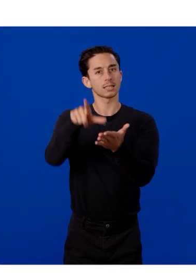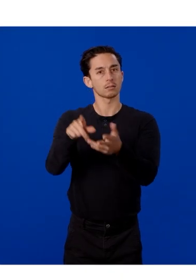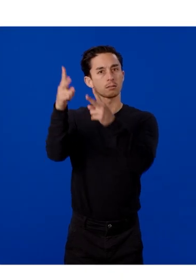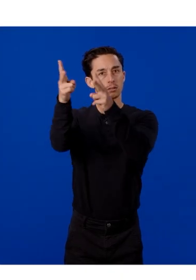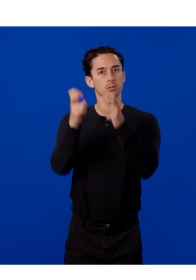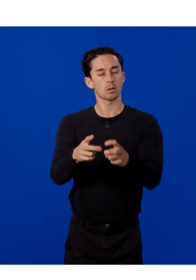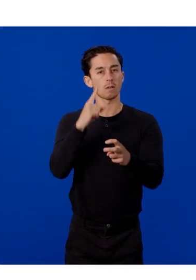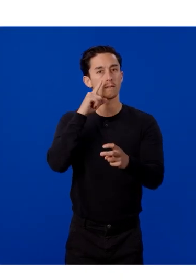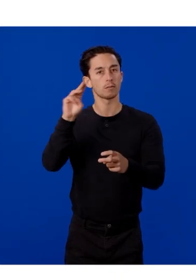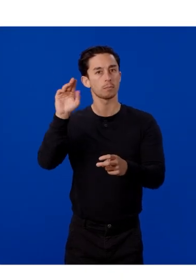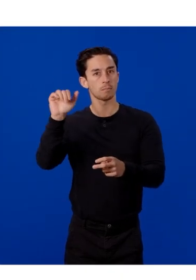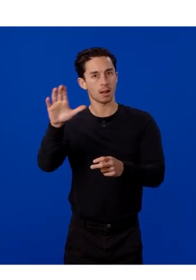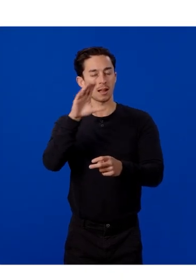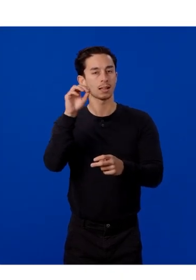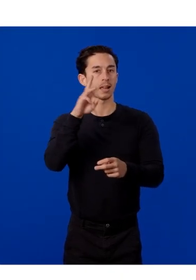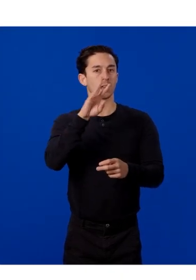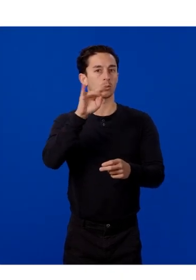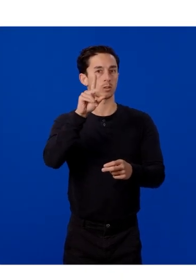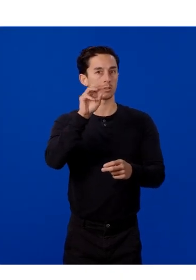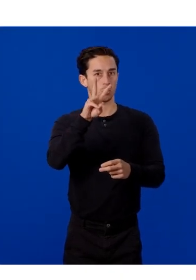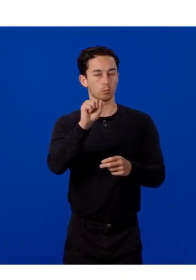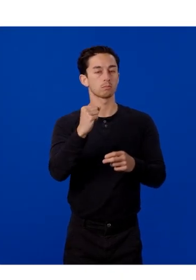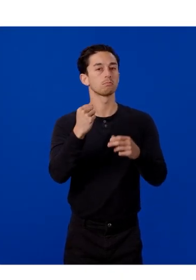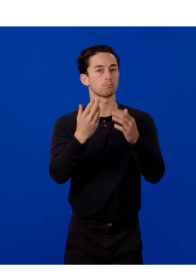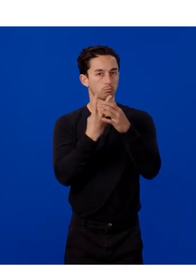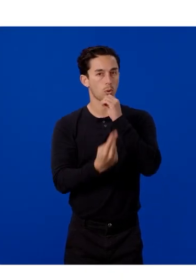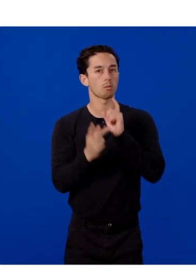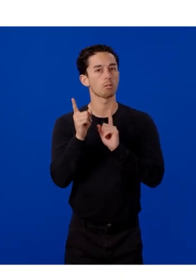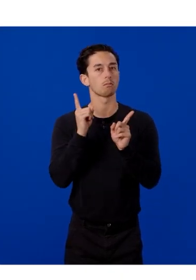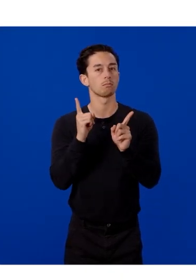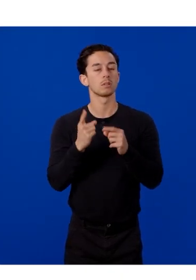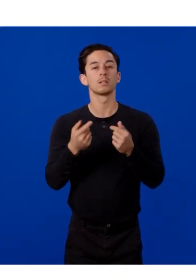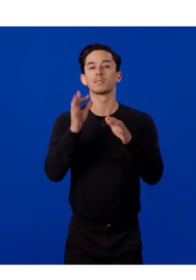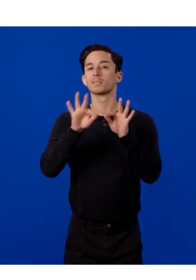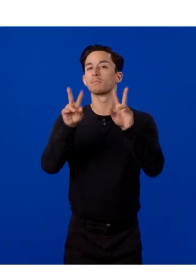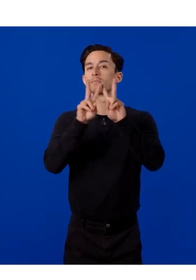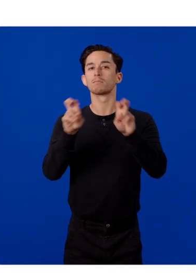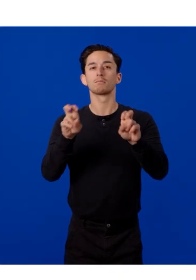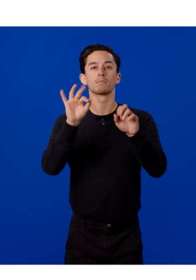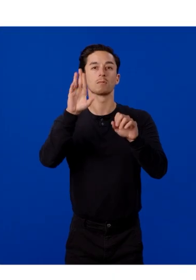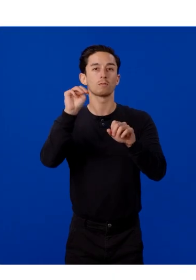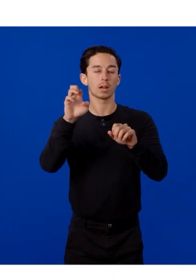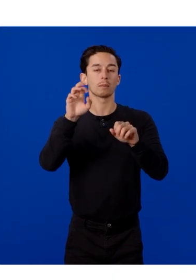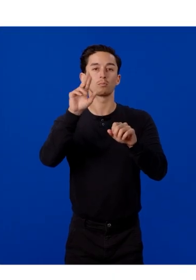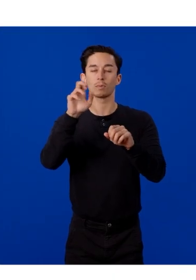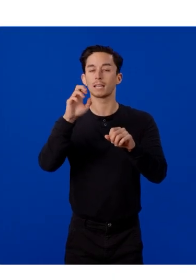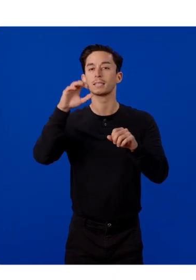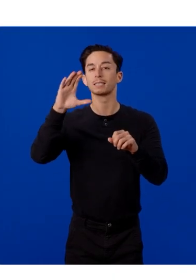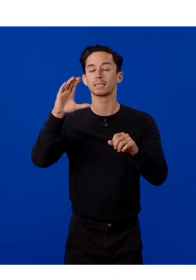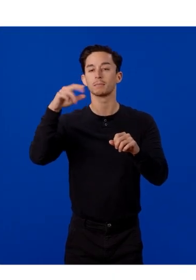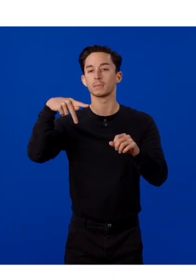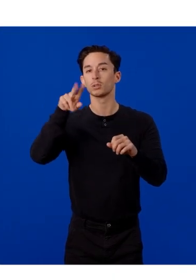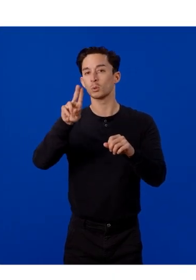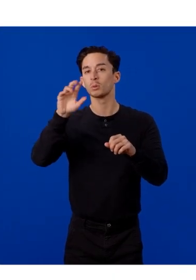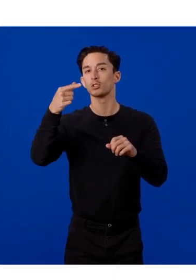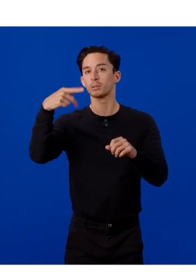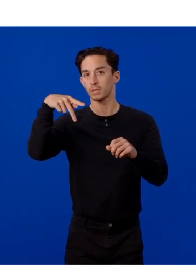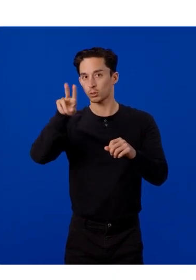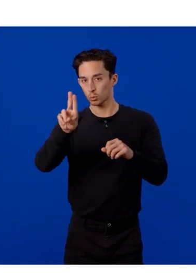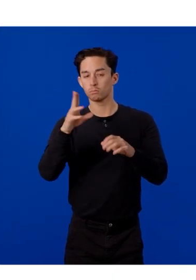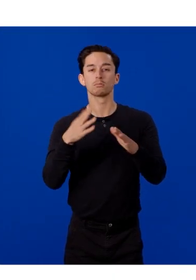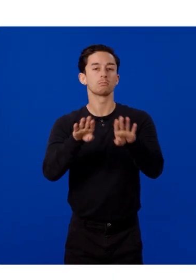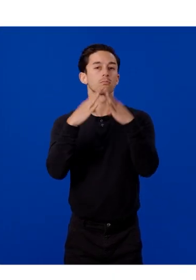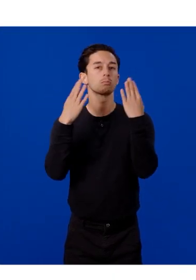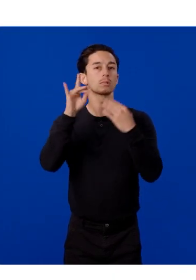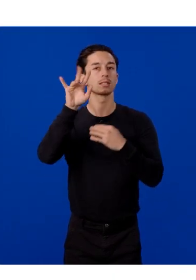for Mac and Windows. Start with a simple assessment of the frame rate and CPU and GPU utilization by opening the